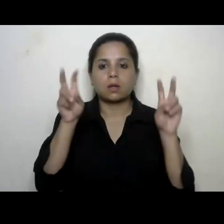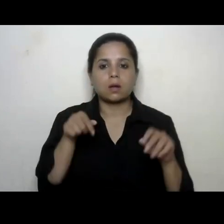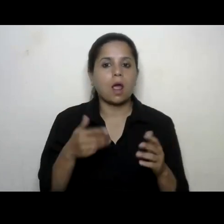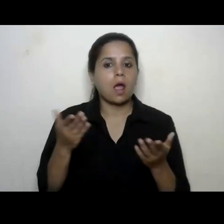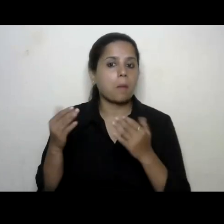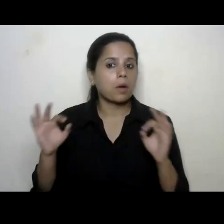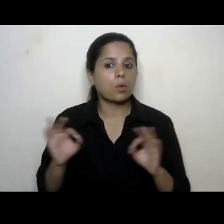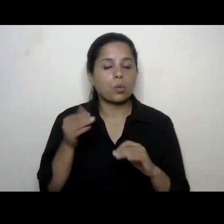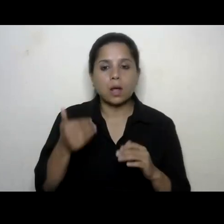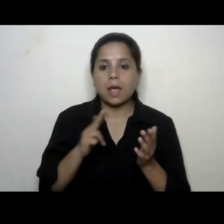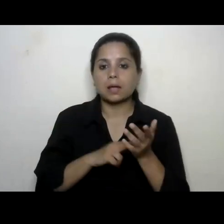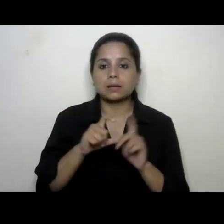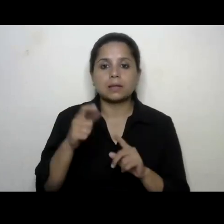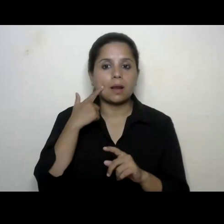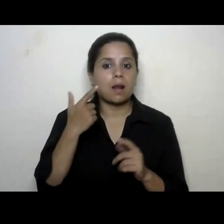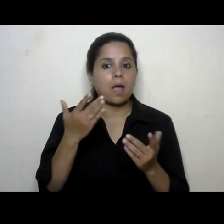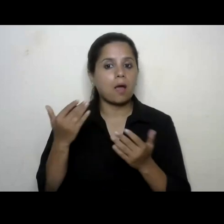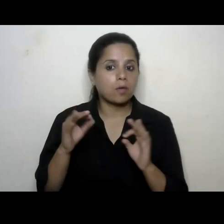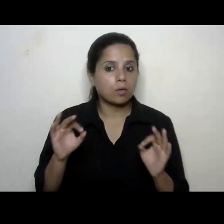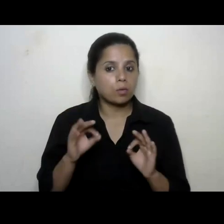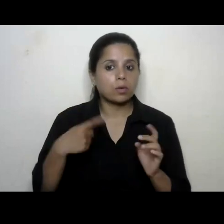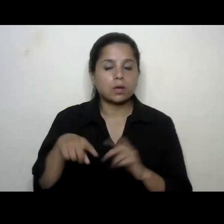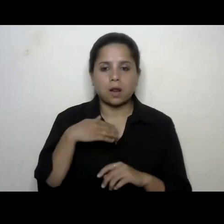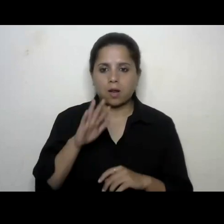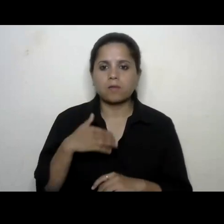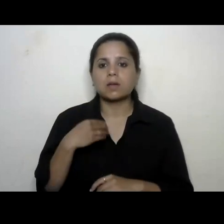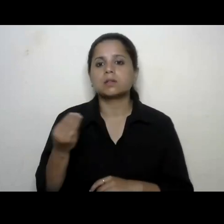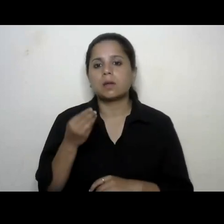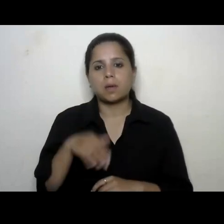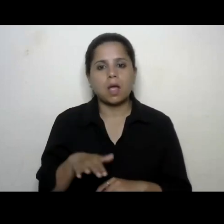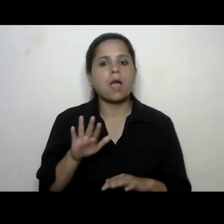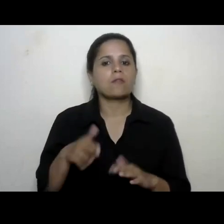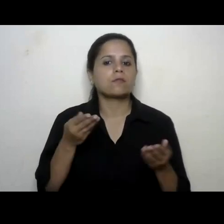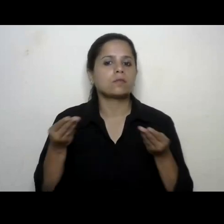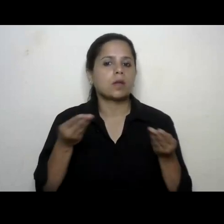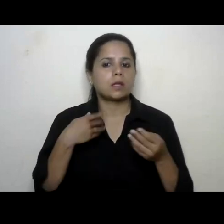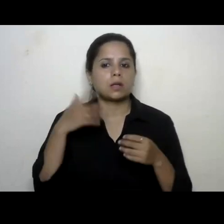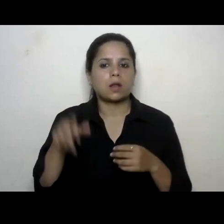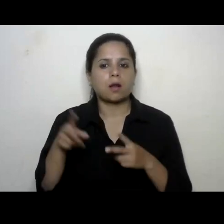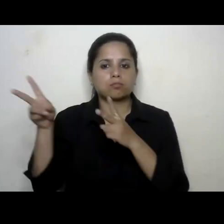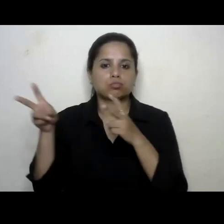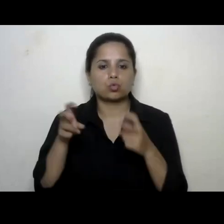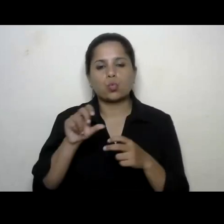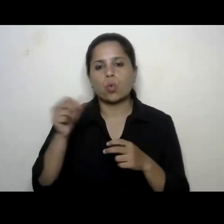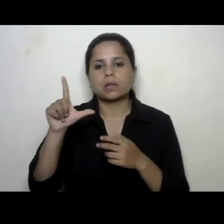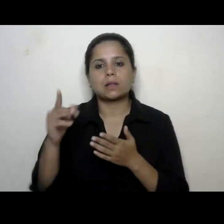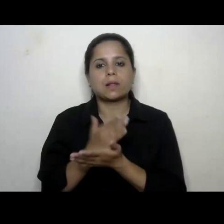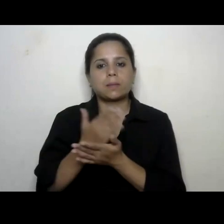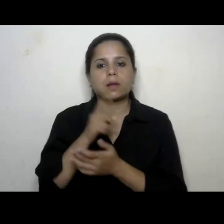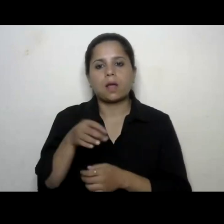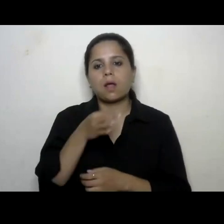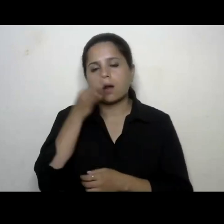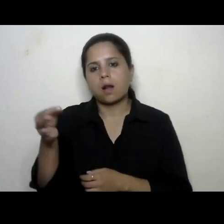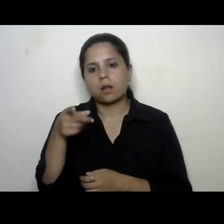available in ndl i we have some facilities to borrow it from other libraries who